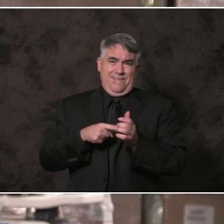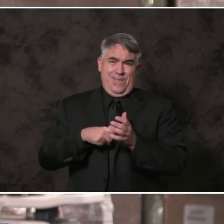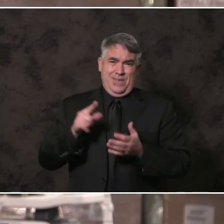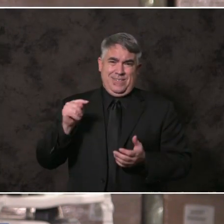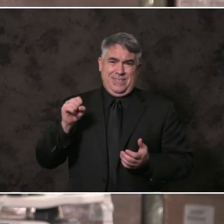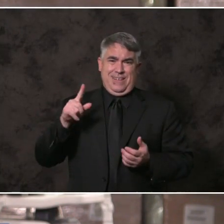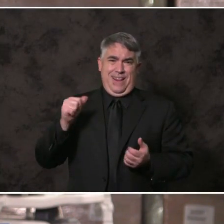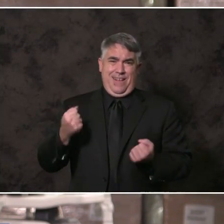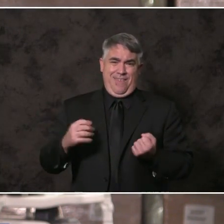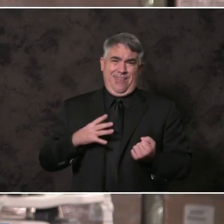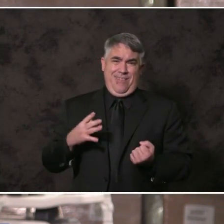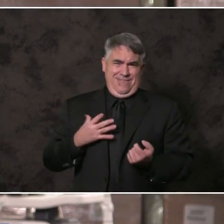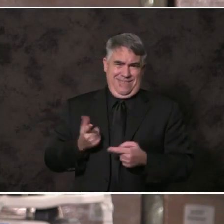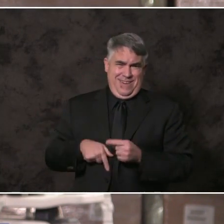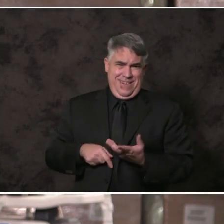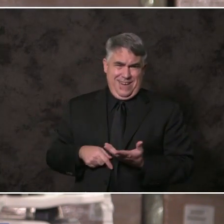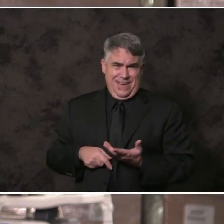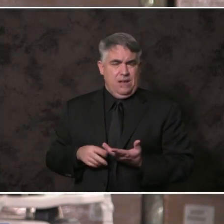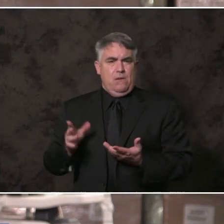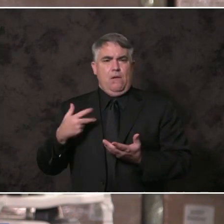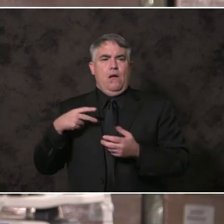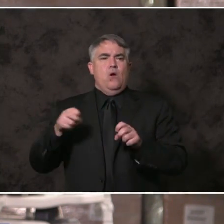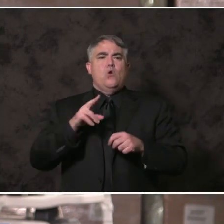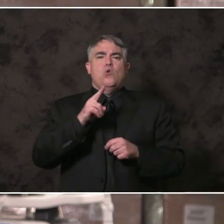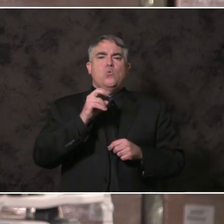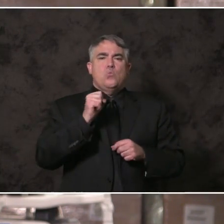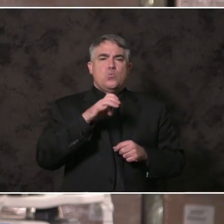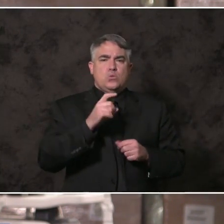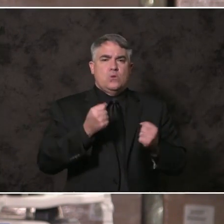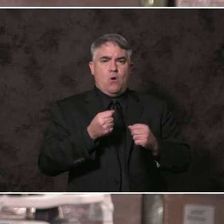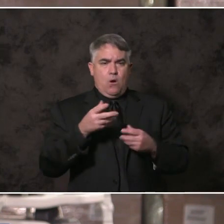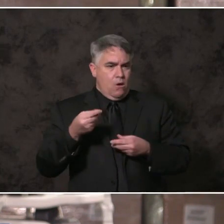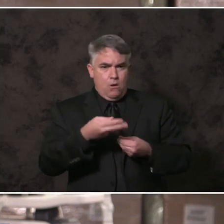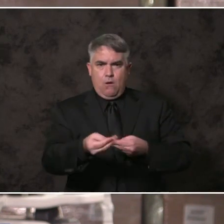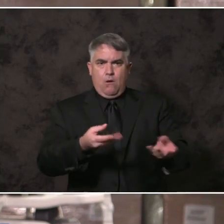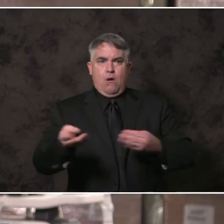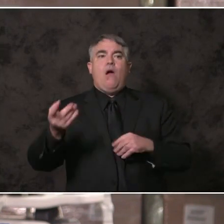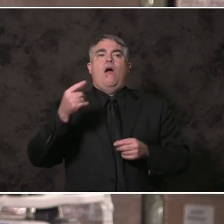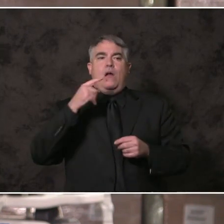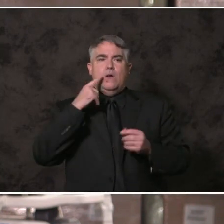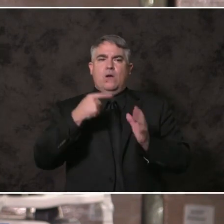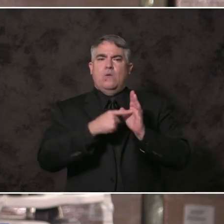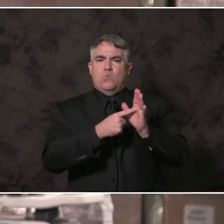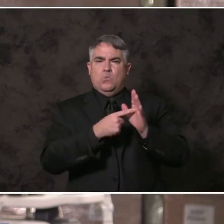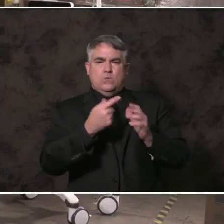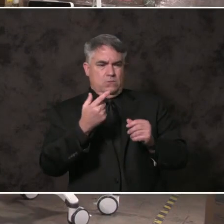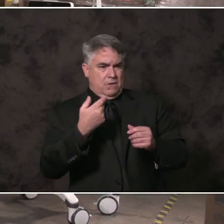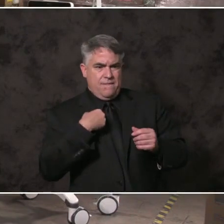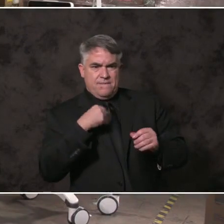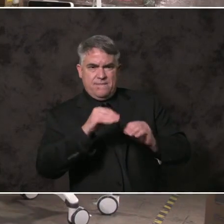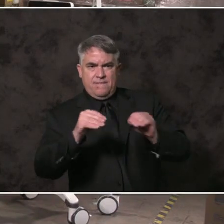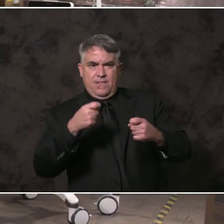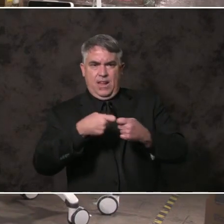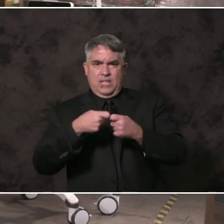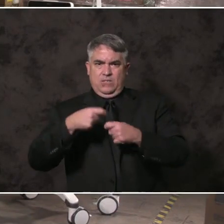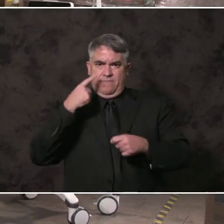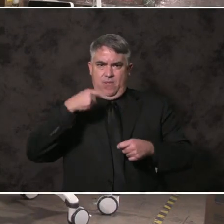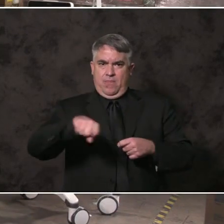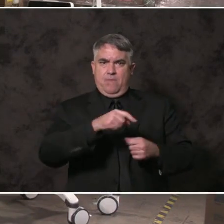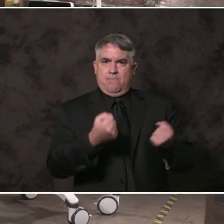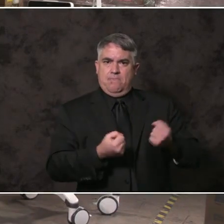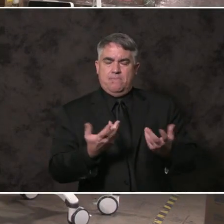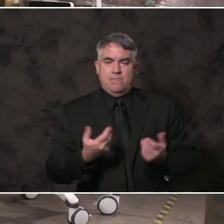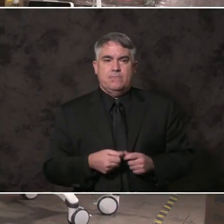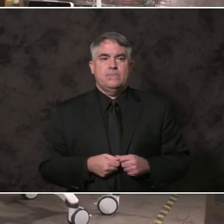away from polluting fossil fuels to zero emission vehicles, the better off we will all be. I'm